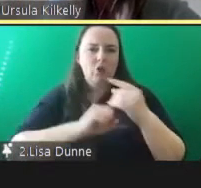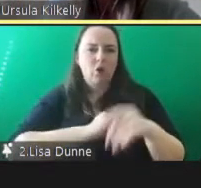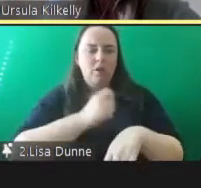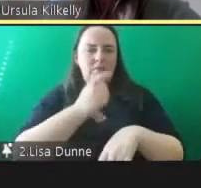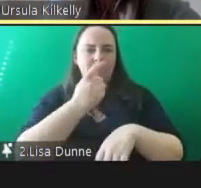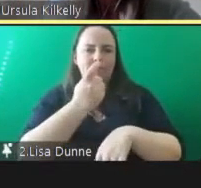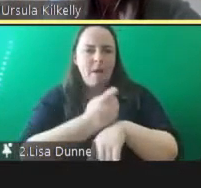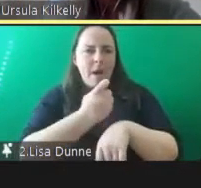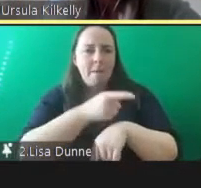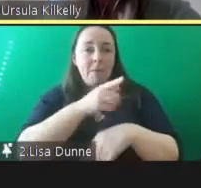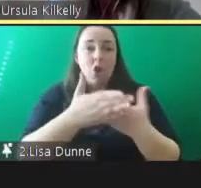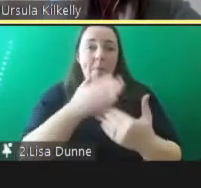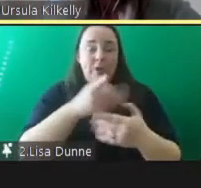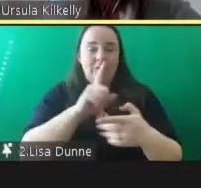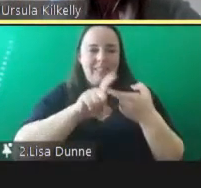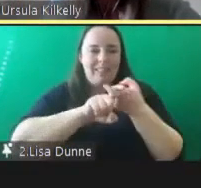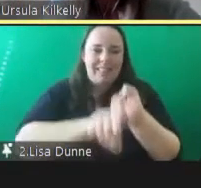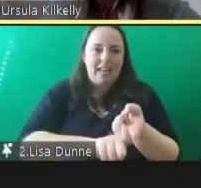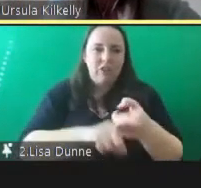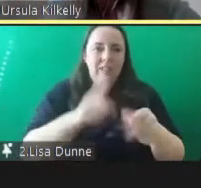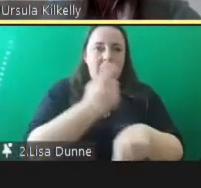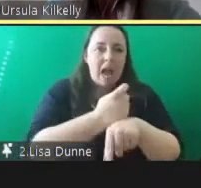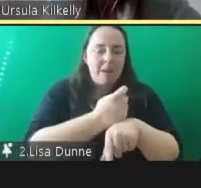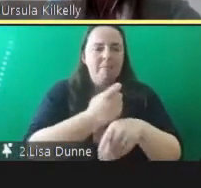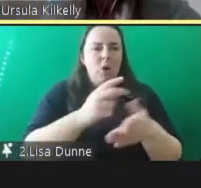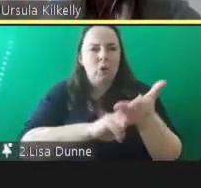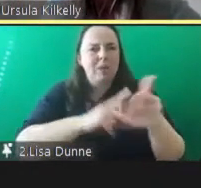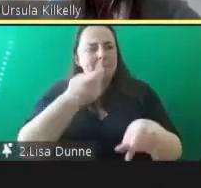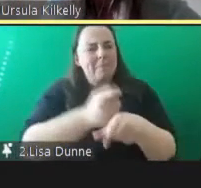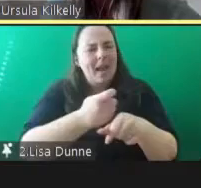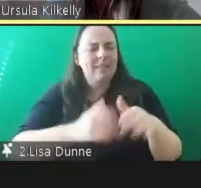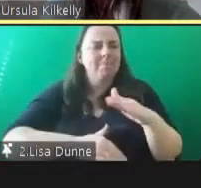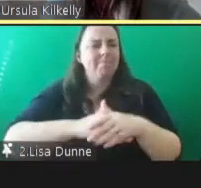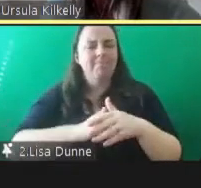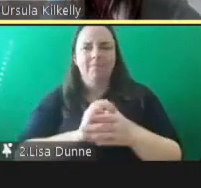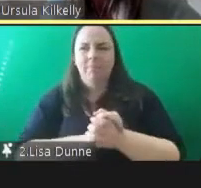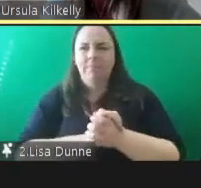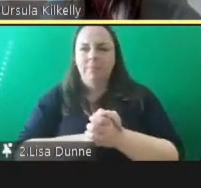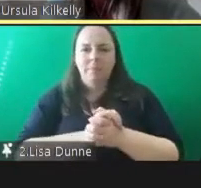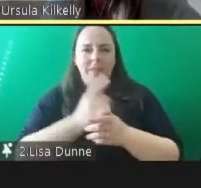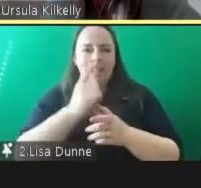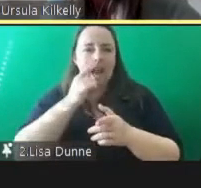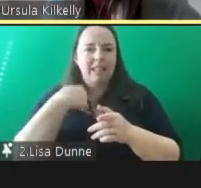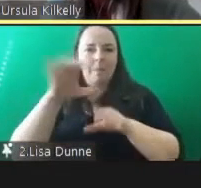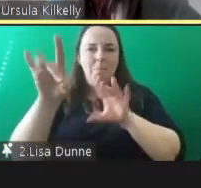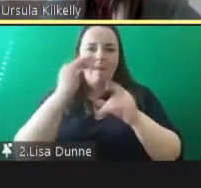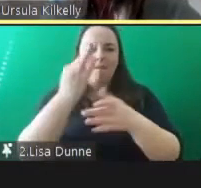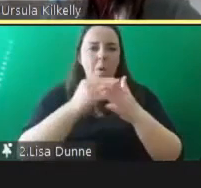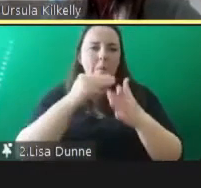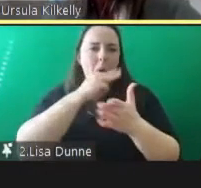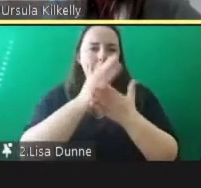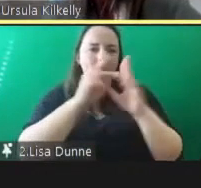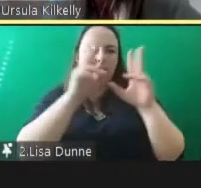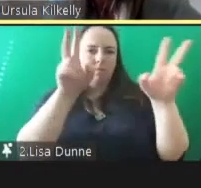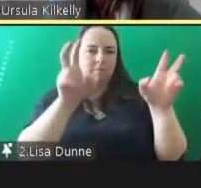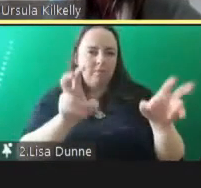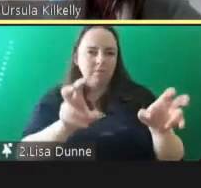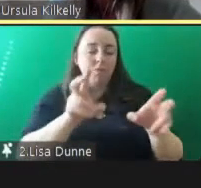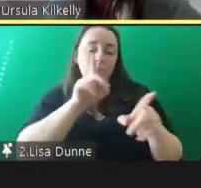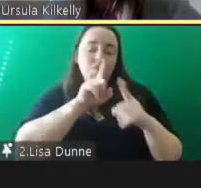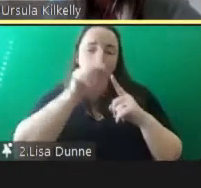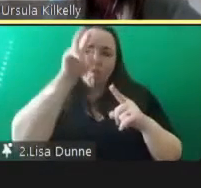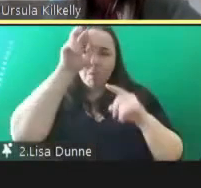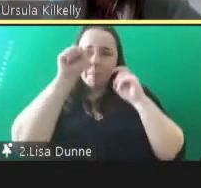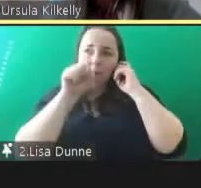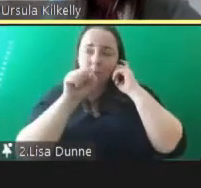that young person spends in detention is maximized and you'll see just i pulled out some of the really important ones again bearing in mind the